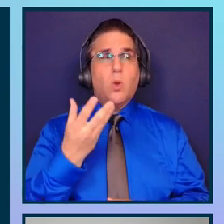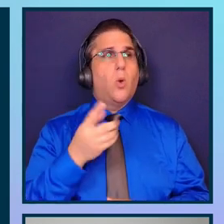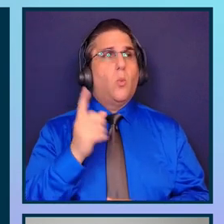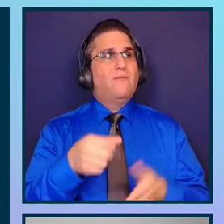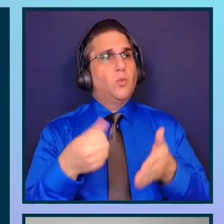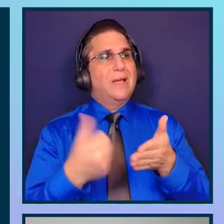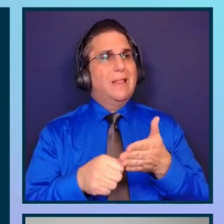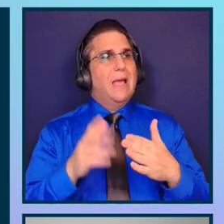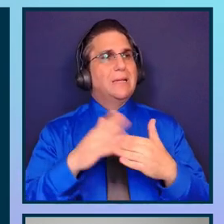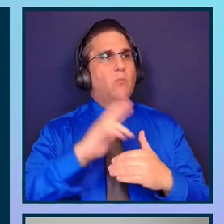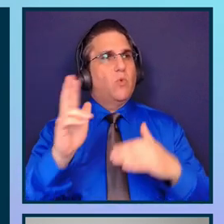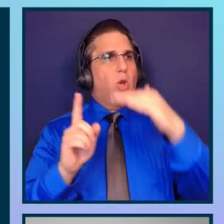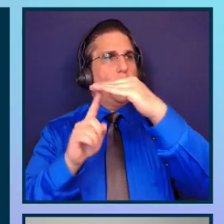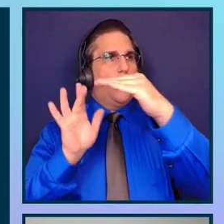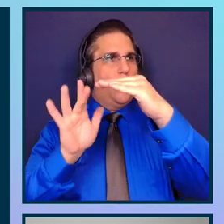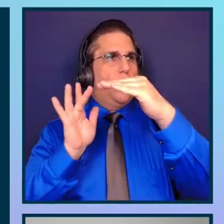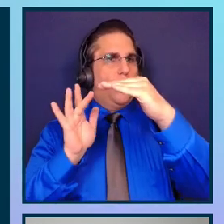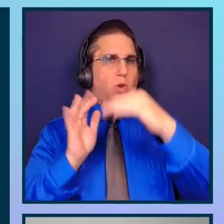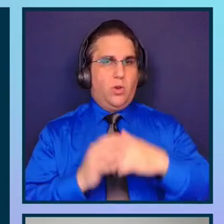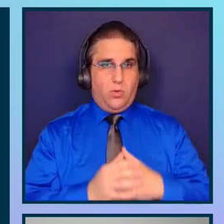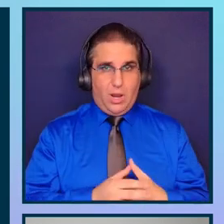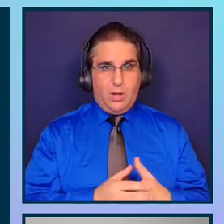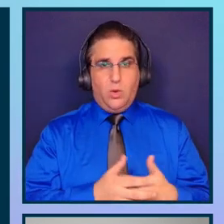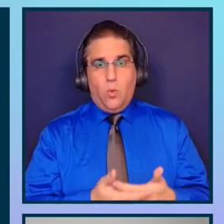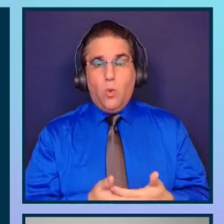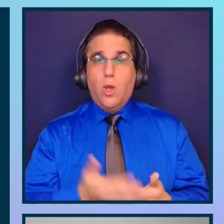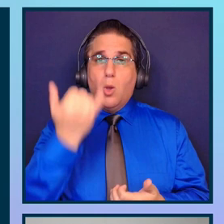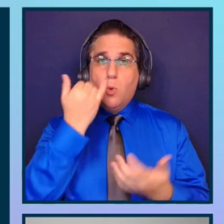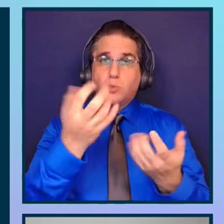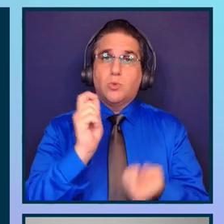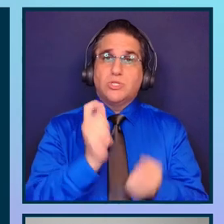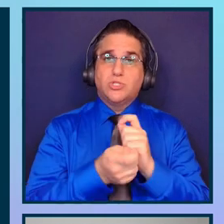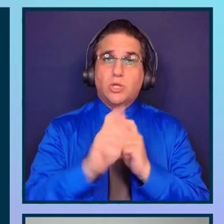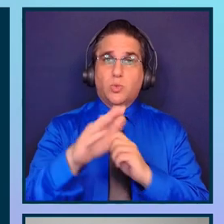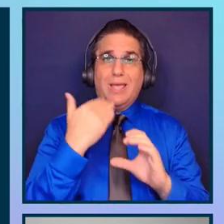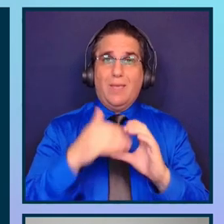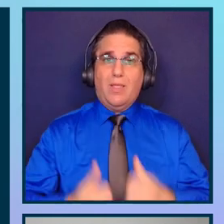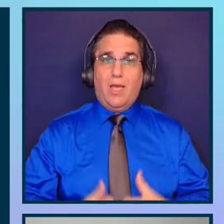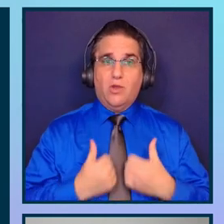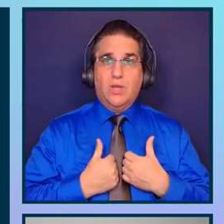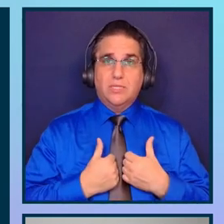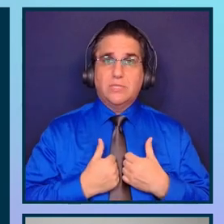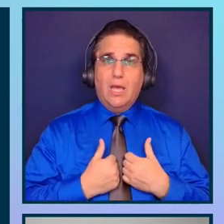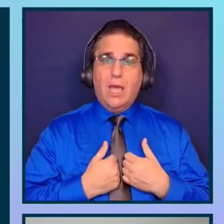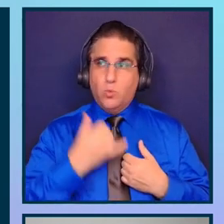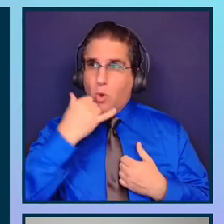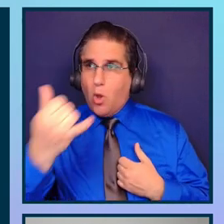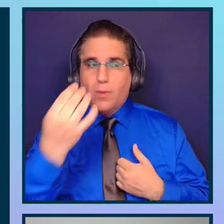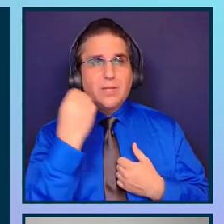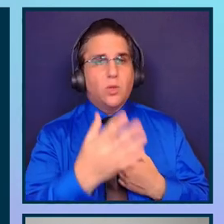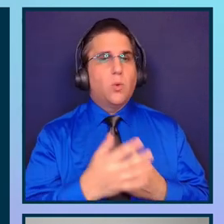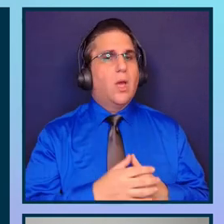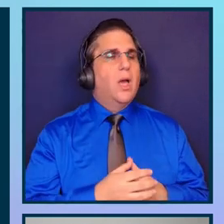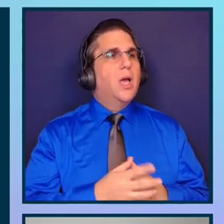in the top right corner. Or you want to change your email address and they can tell you something like you need to click on the